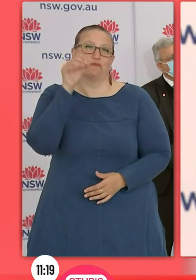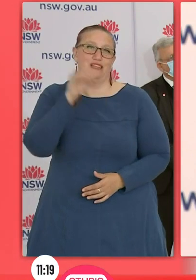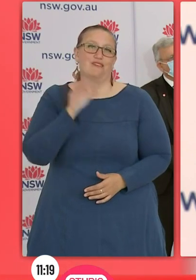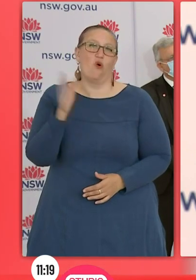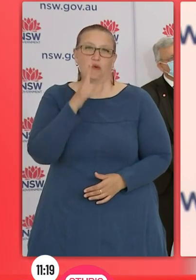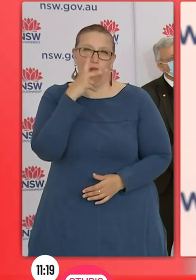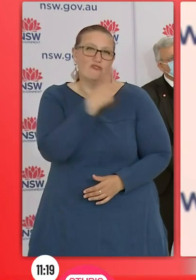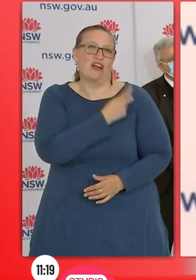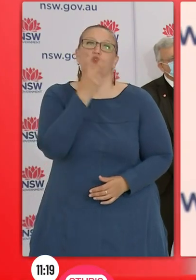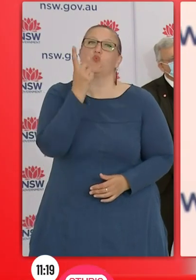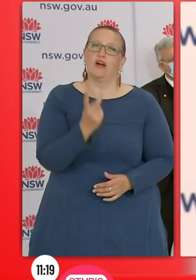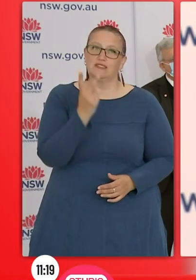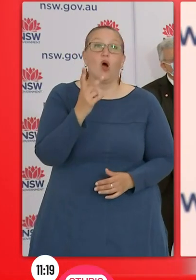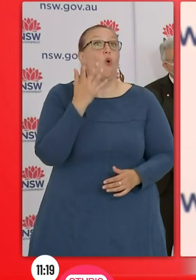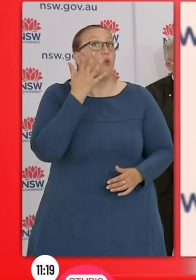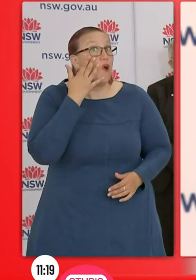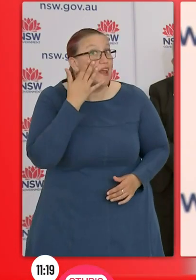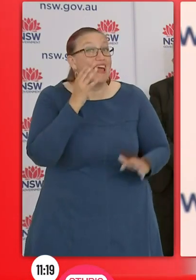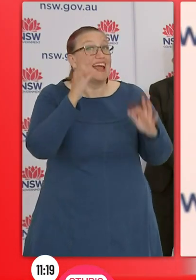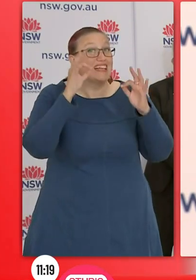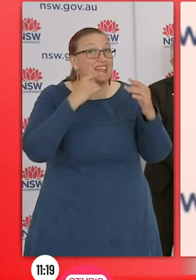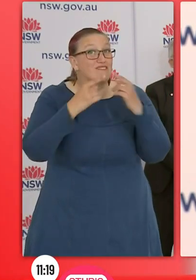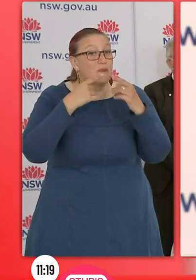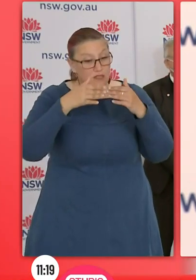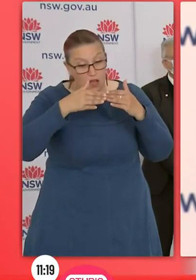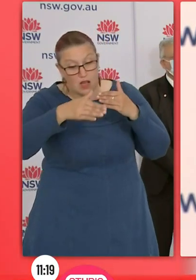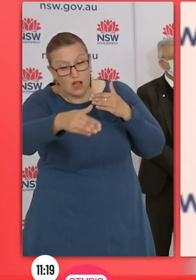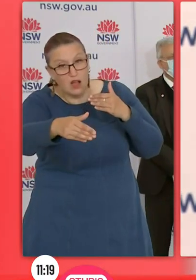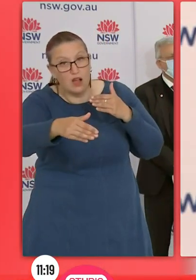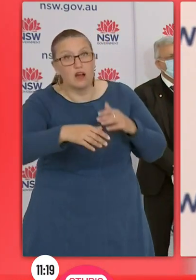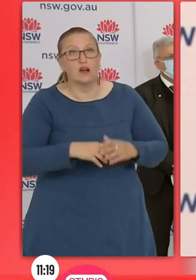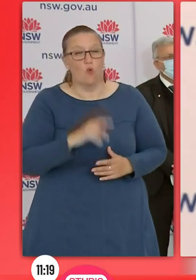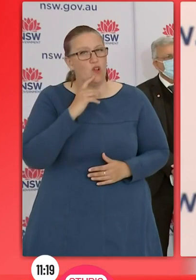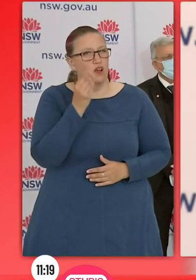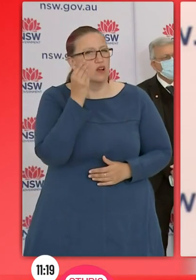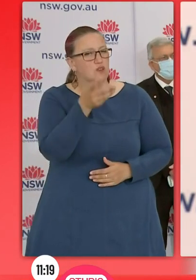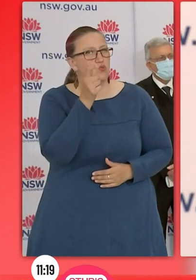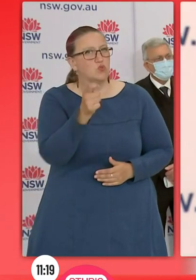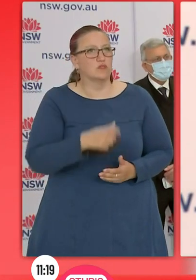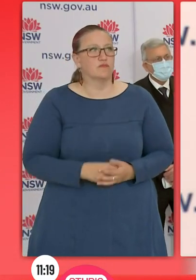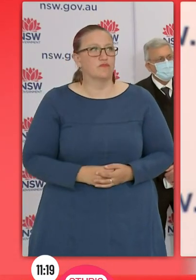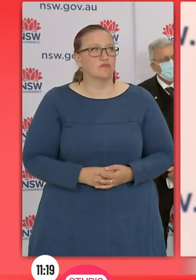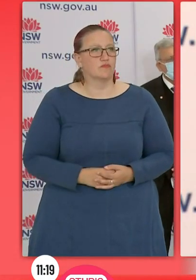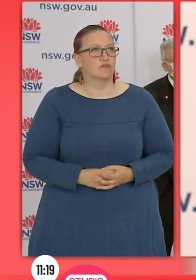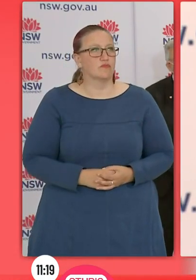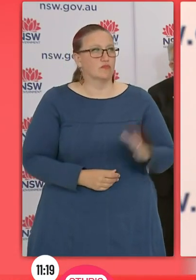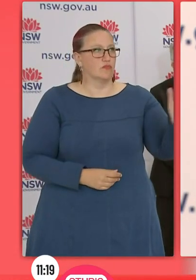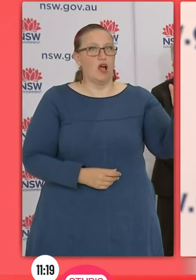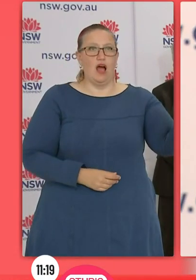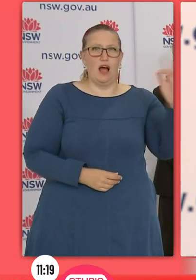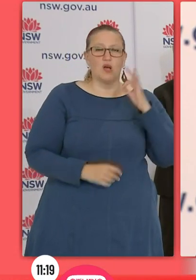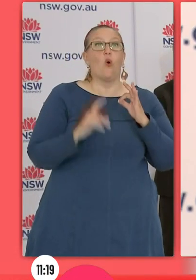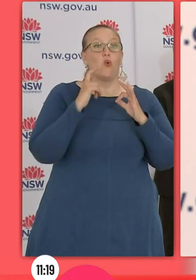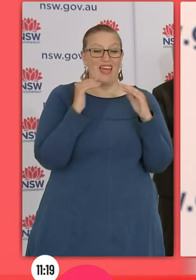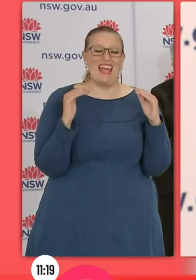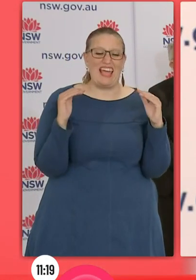details of that will be provided in the next little while. So on the hotspots, will it be equal freedoms? Will hotspots